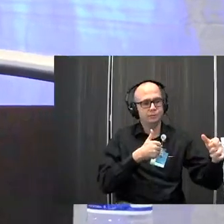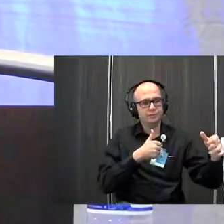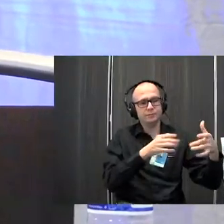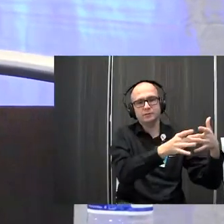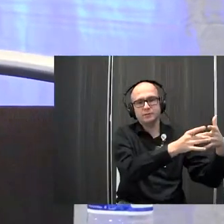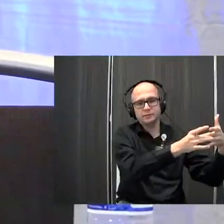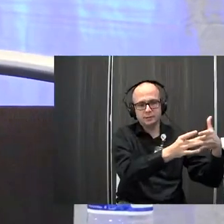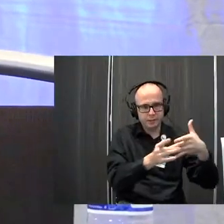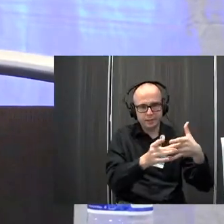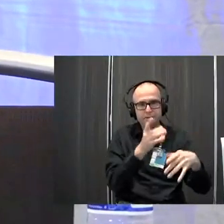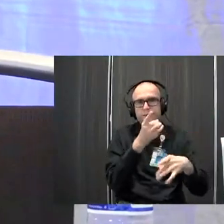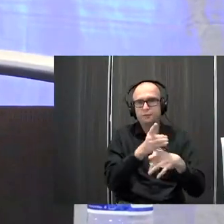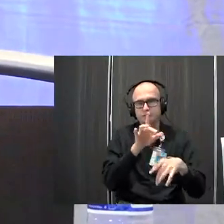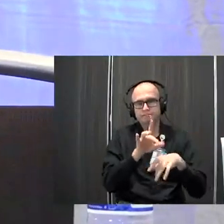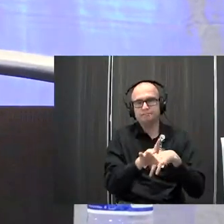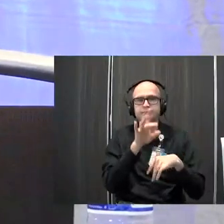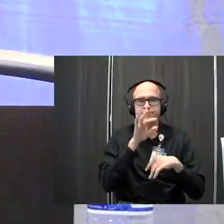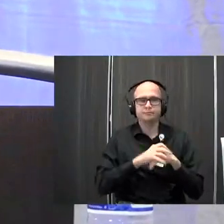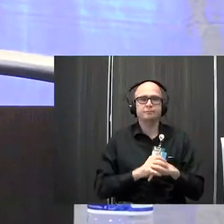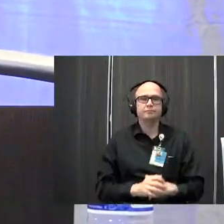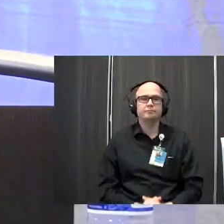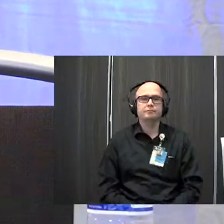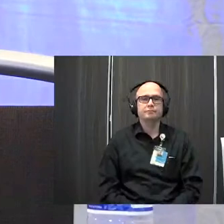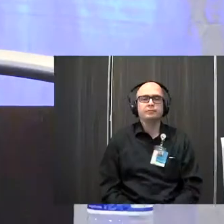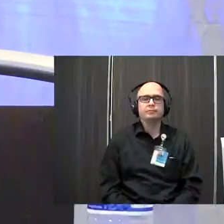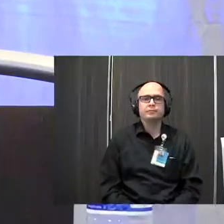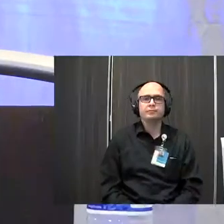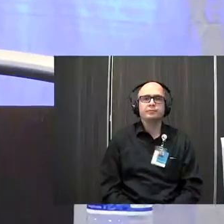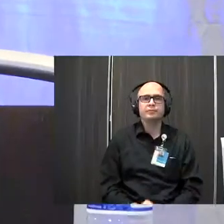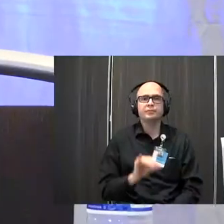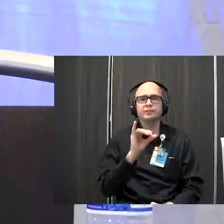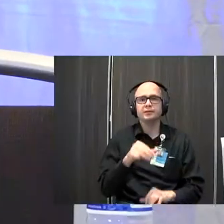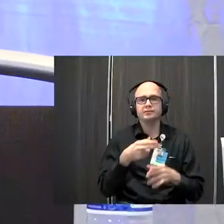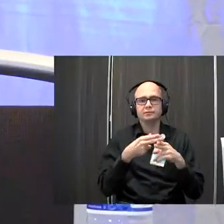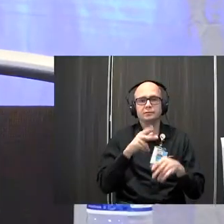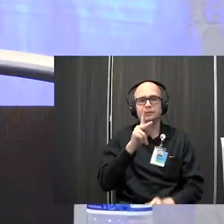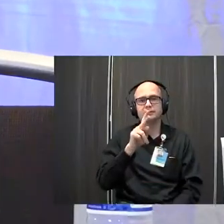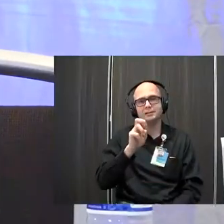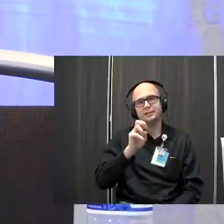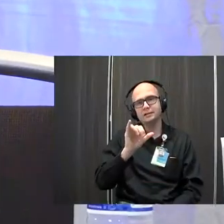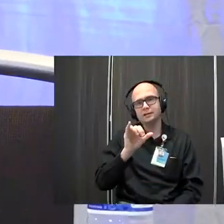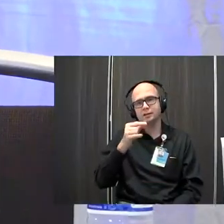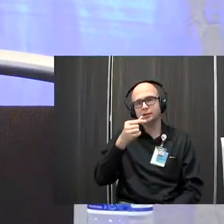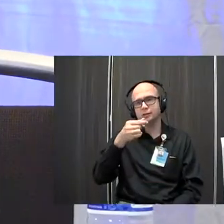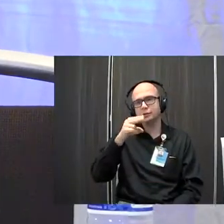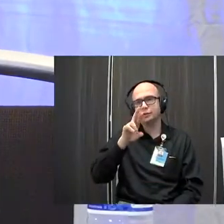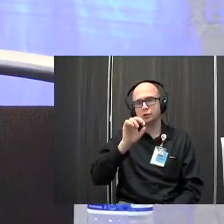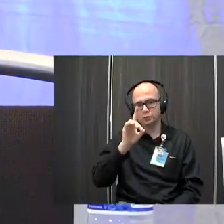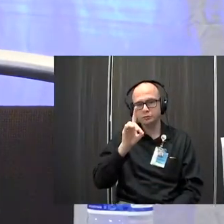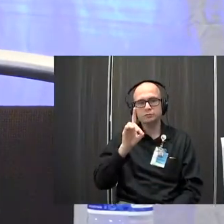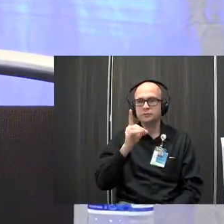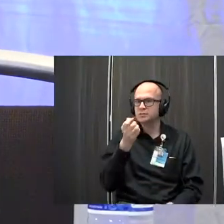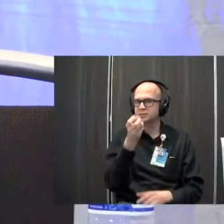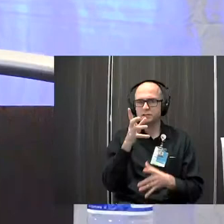into the correct button to make that button press so that is called a key guard so there are several ways that